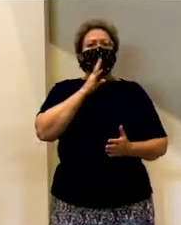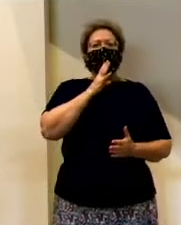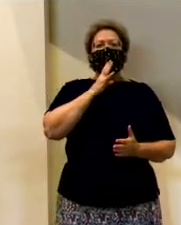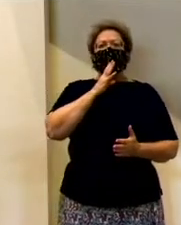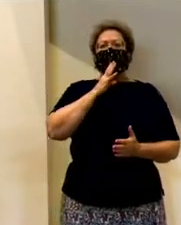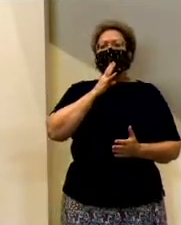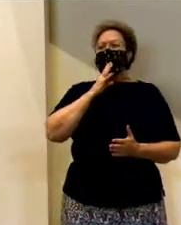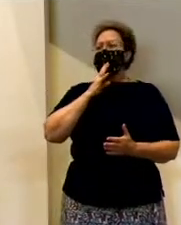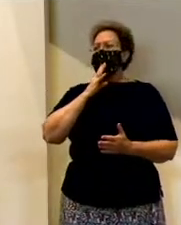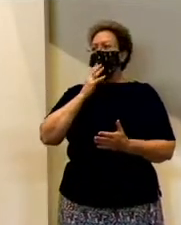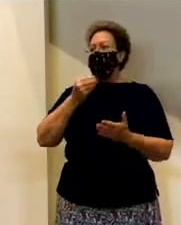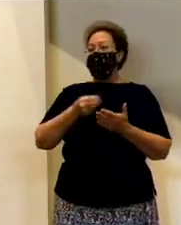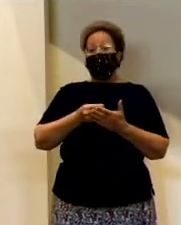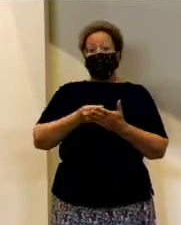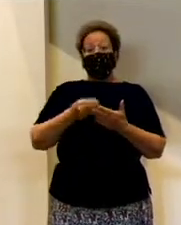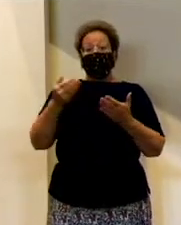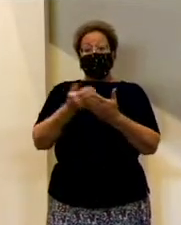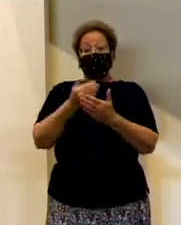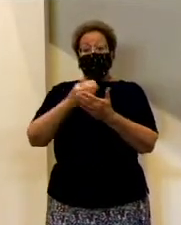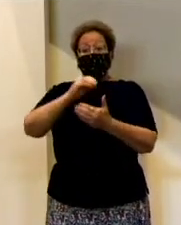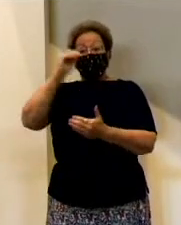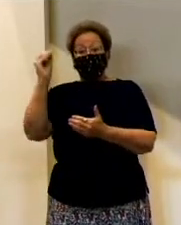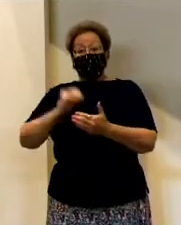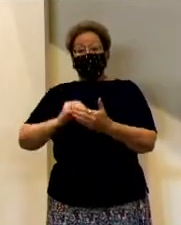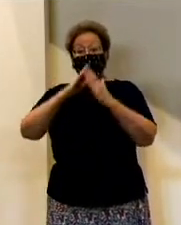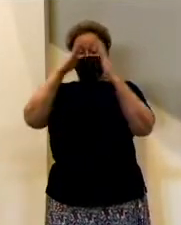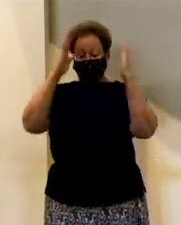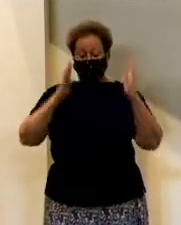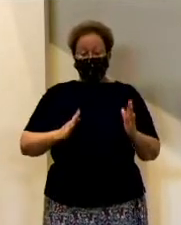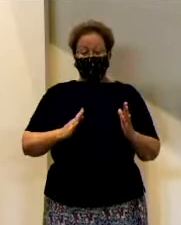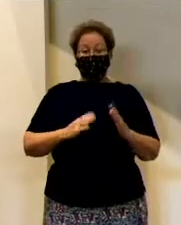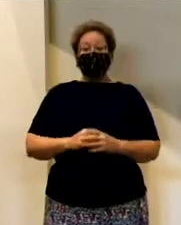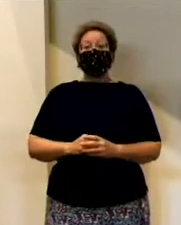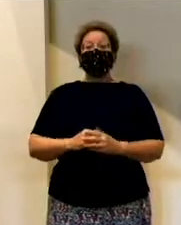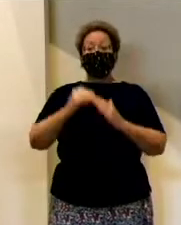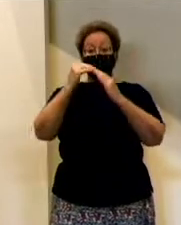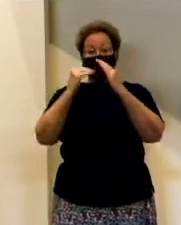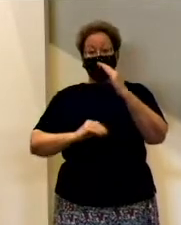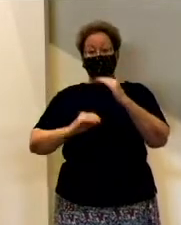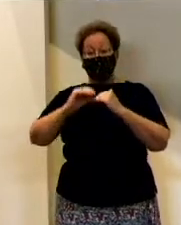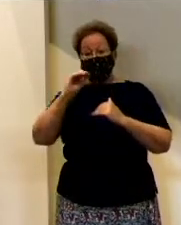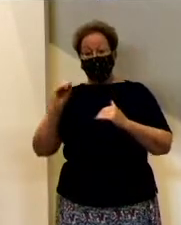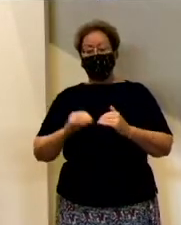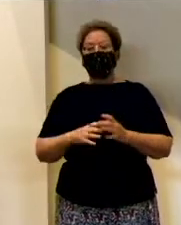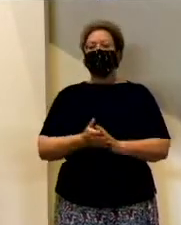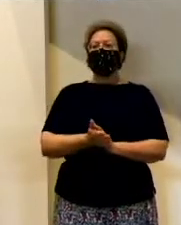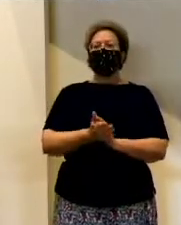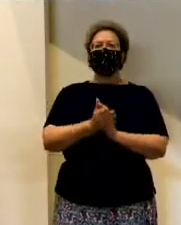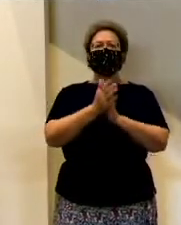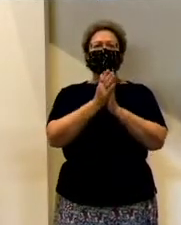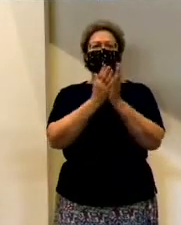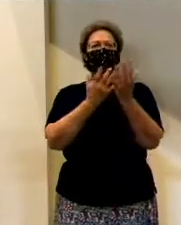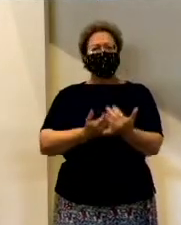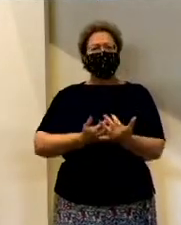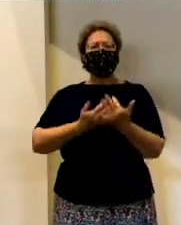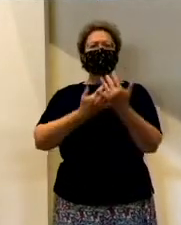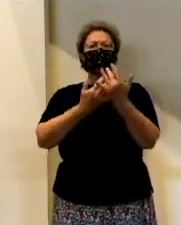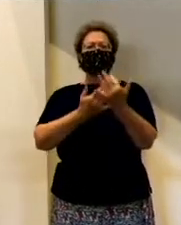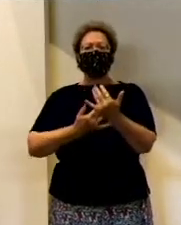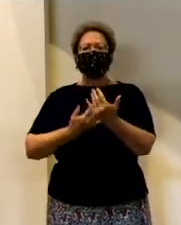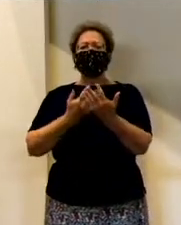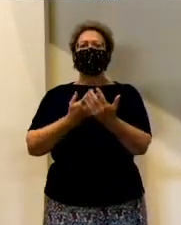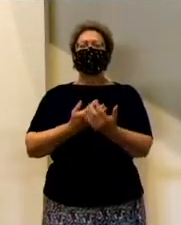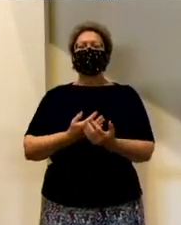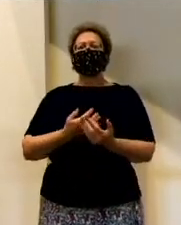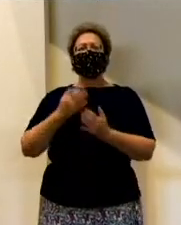refinancing your homes, trying to take advantage of the lower interest rates right now. And you've talked about that period of waiting and wondering